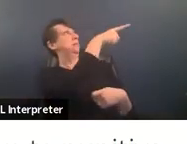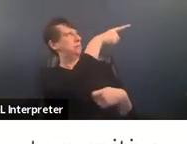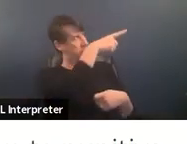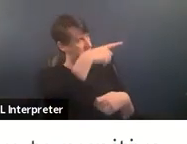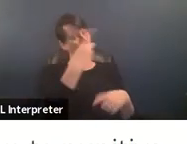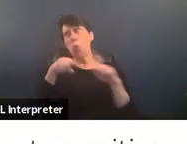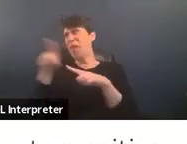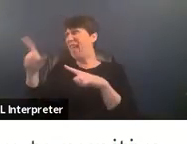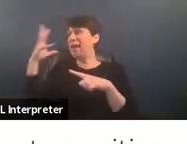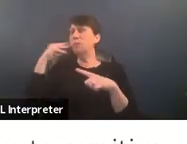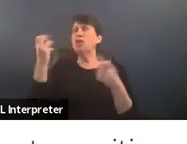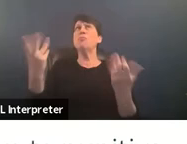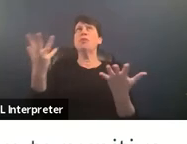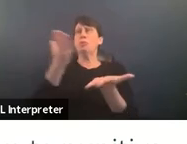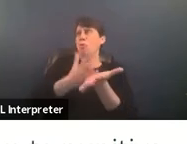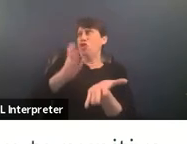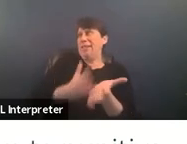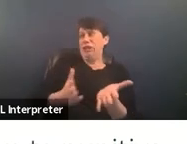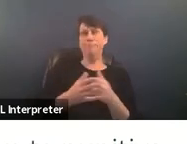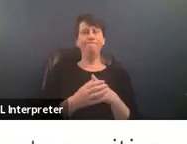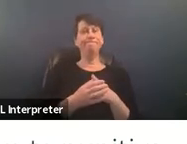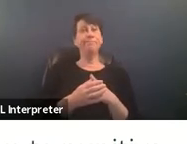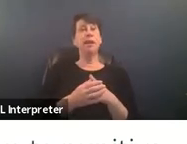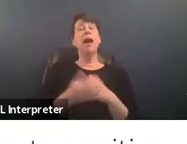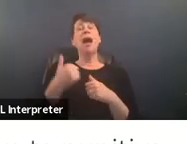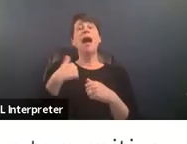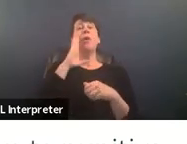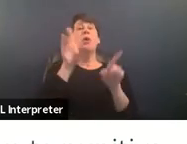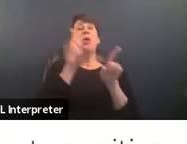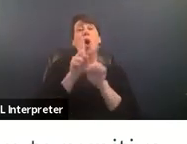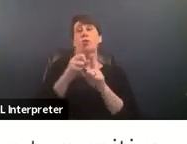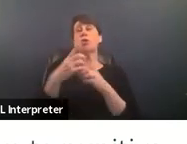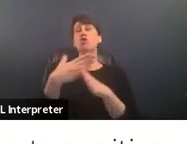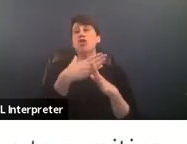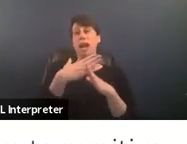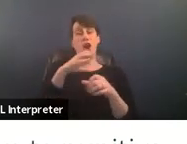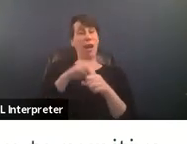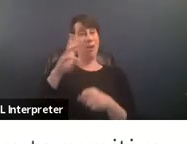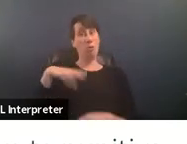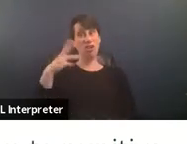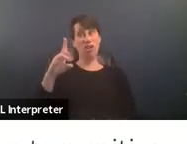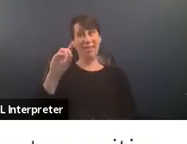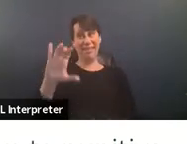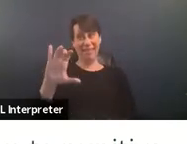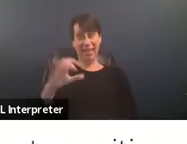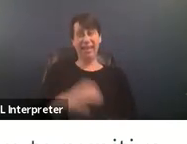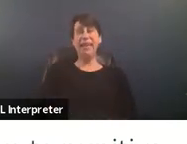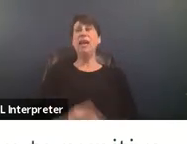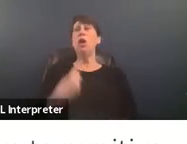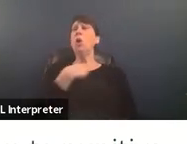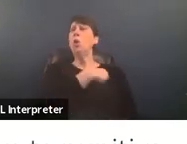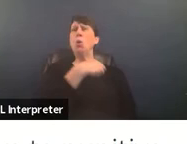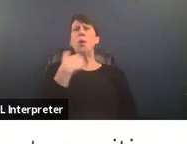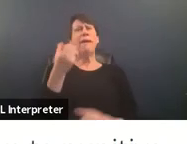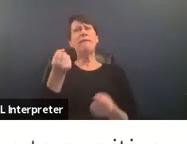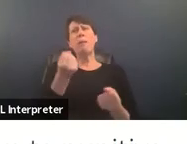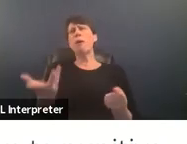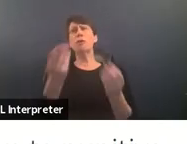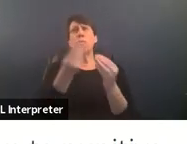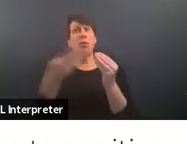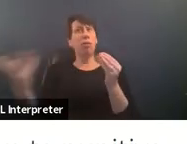marginalization and i'll just share too that in washington dc where we actually have you know multiple